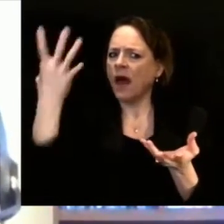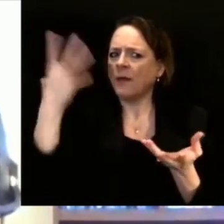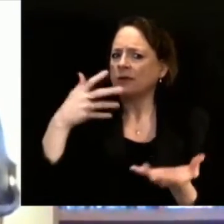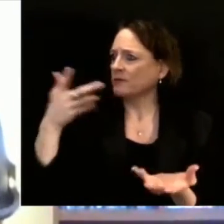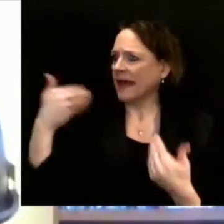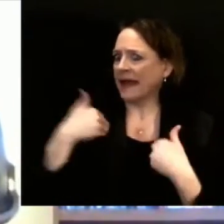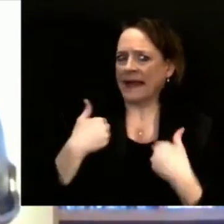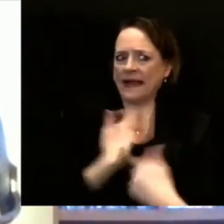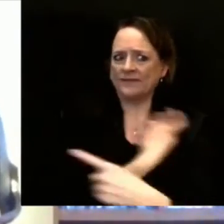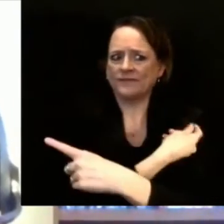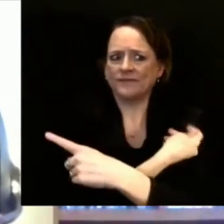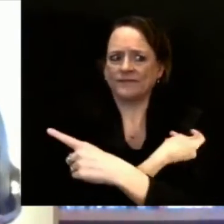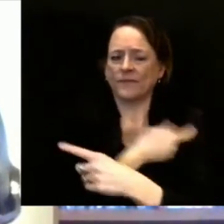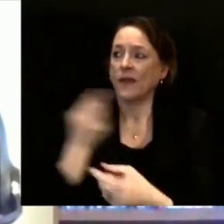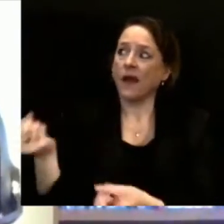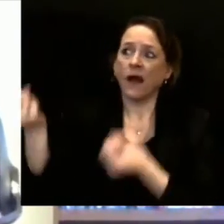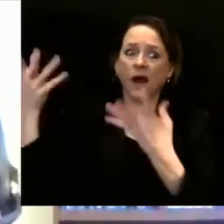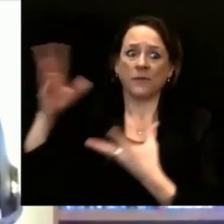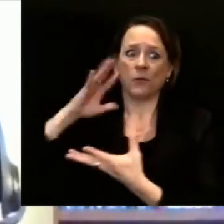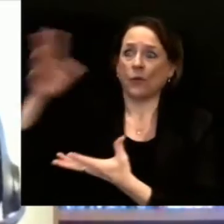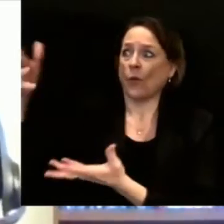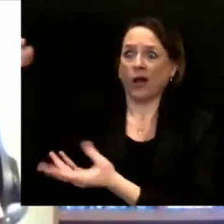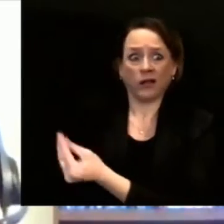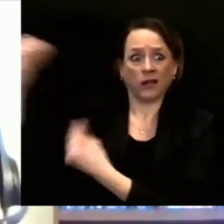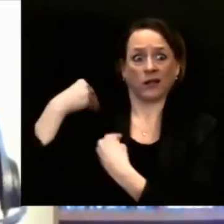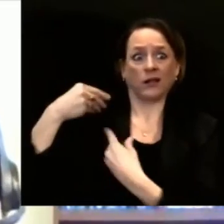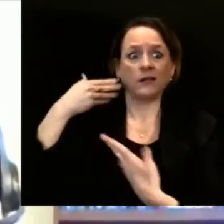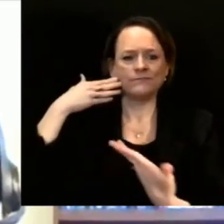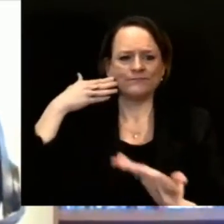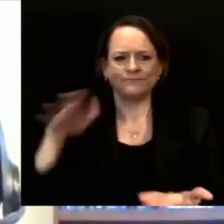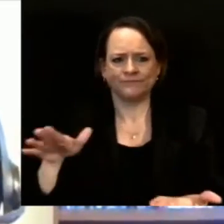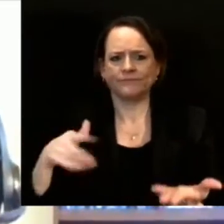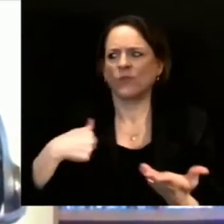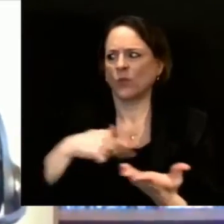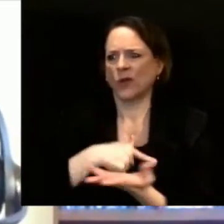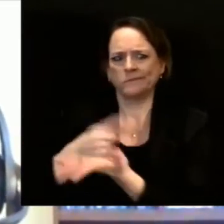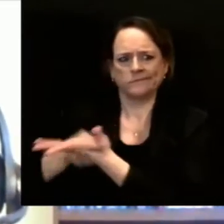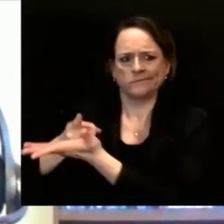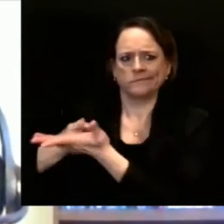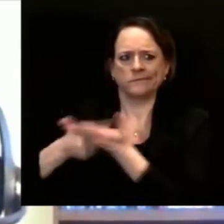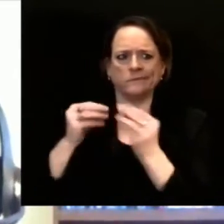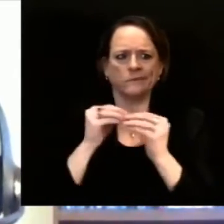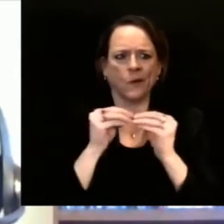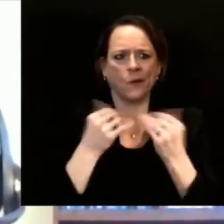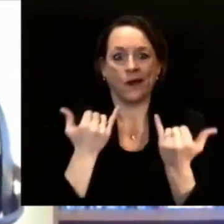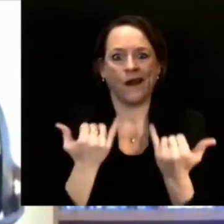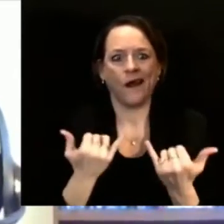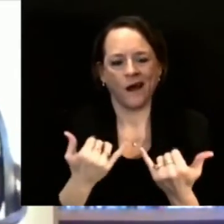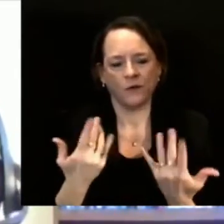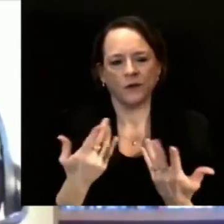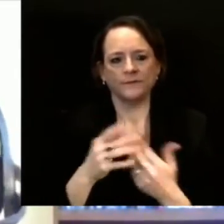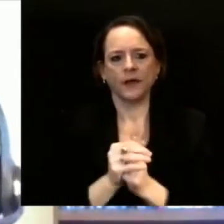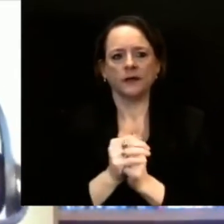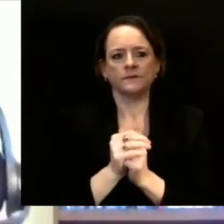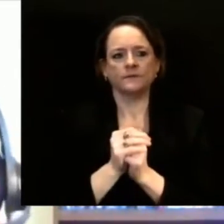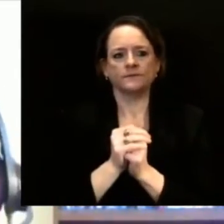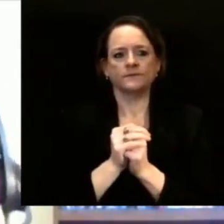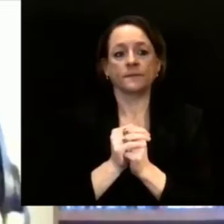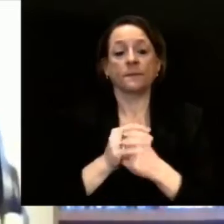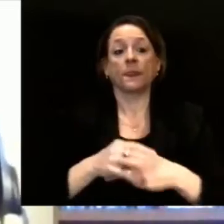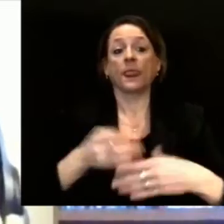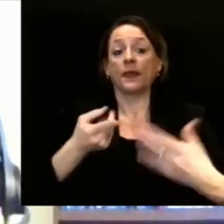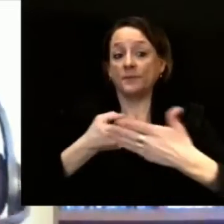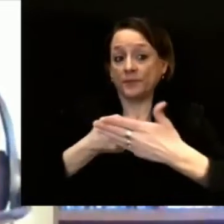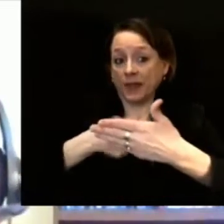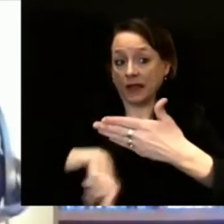us as we move forward. We have not yet received our allocation for next week, so I will tell you, my fingers